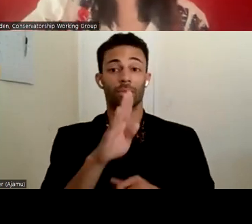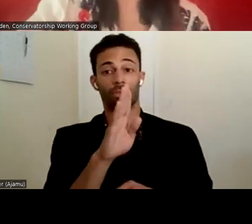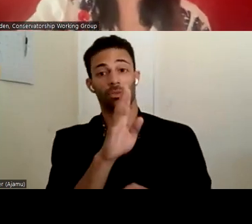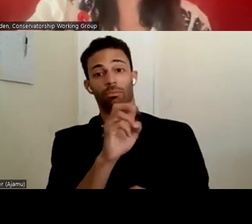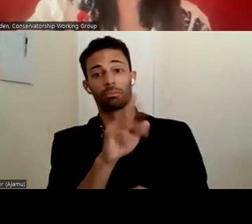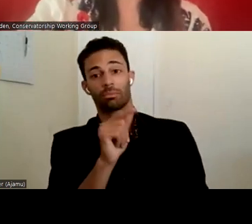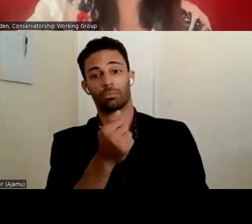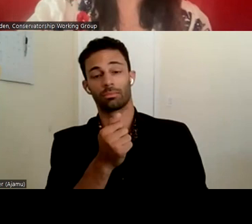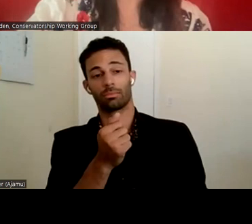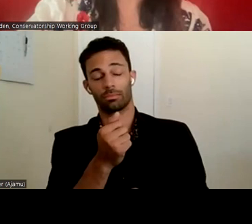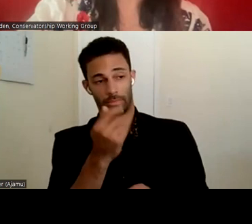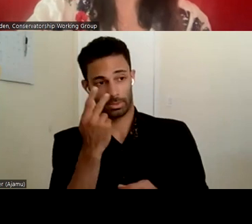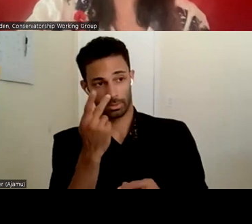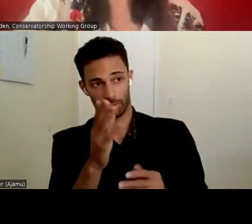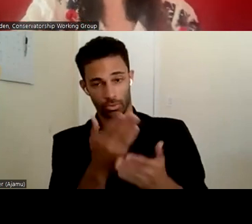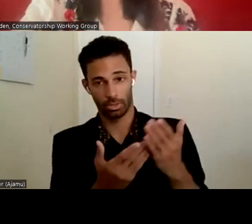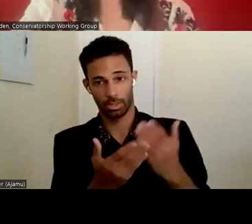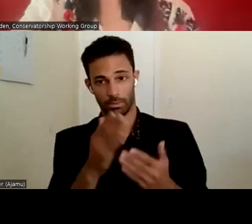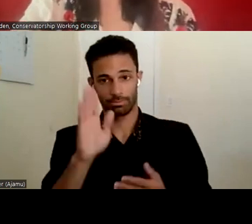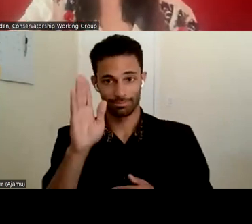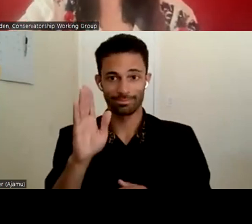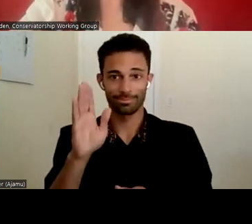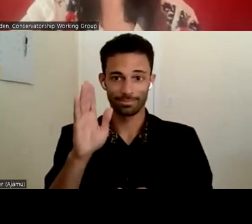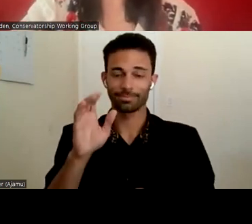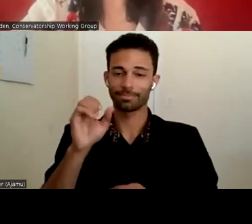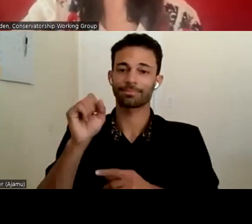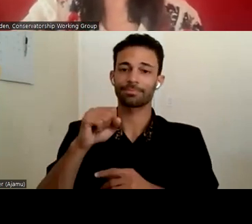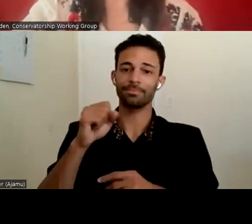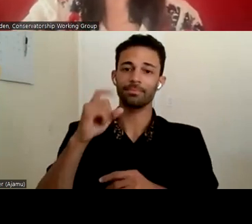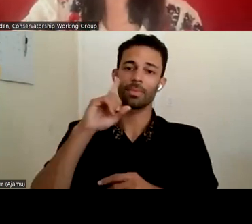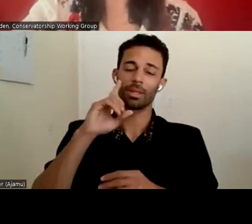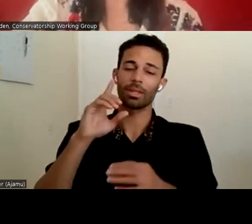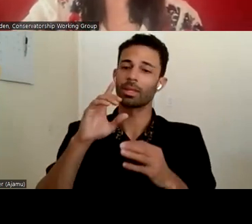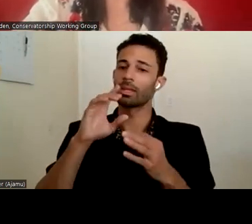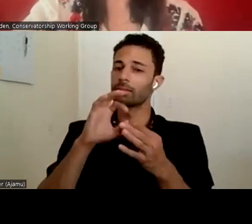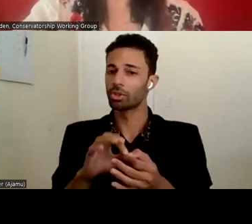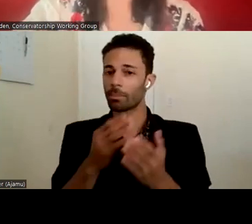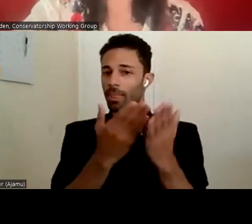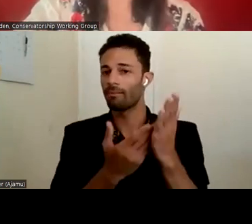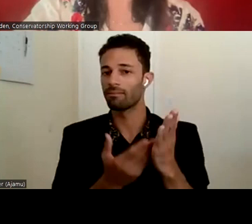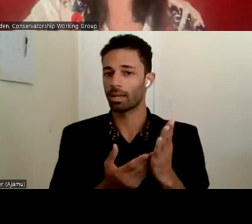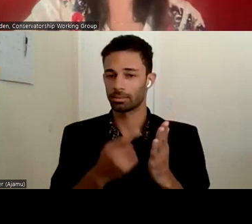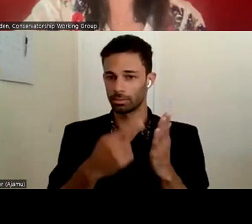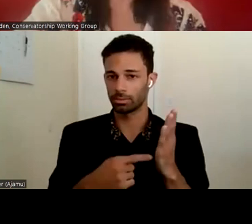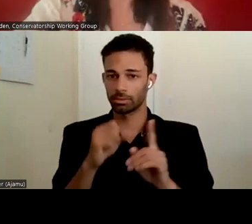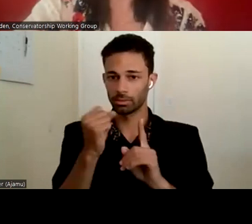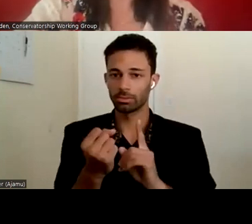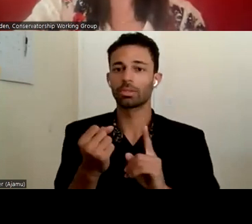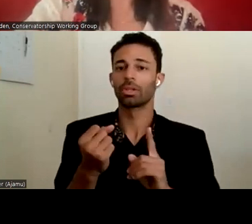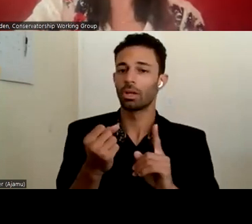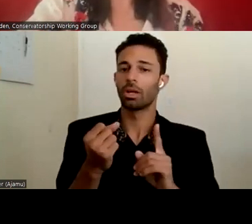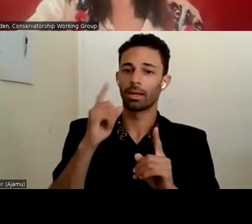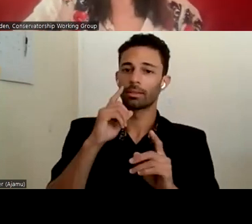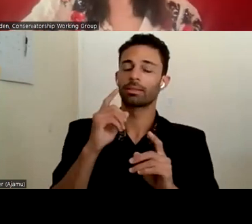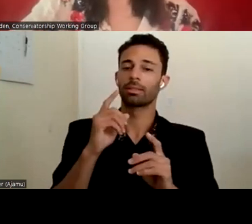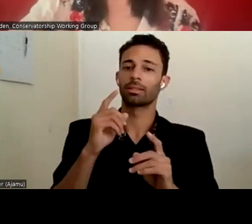Bertha, I see your hand up. Yeah, I, I think in terms of the facts, um, presented, this is really a scenario in order to, um, protect our elder.